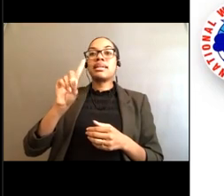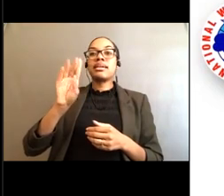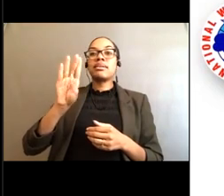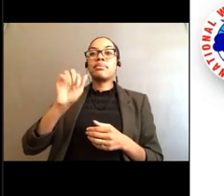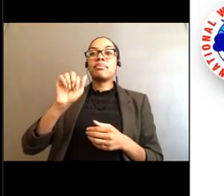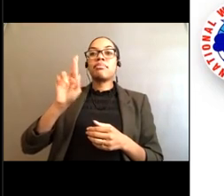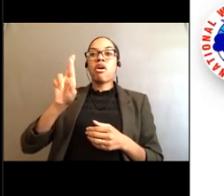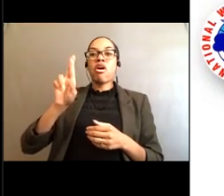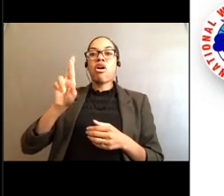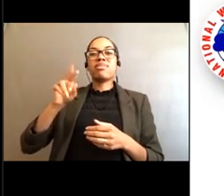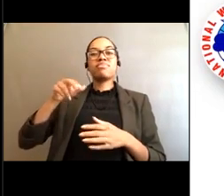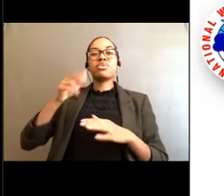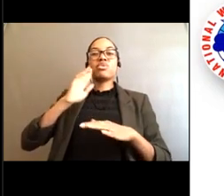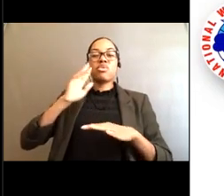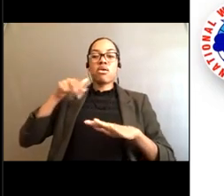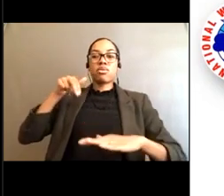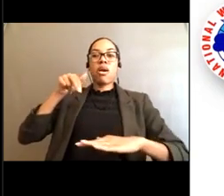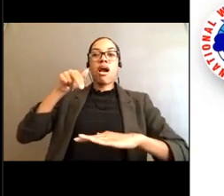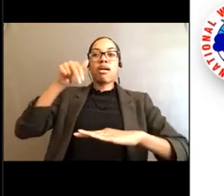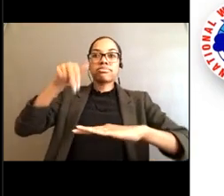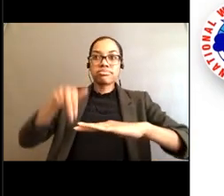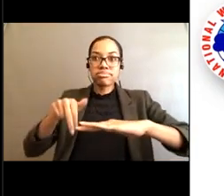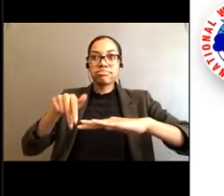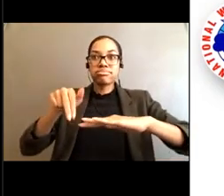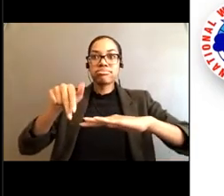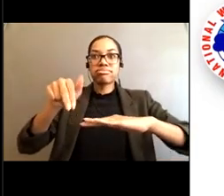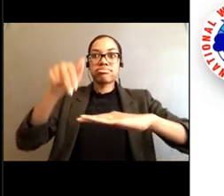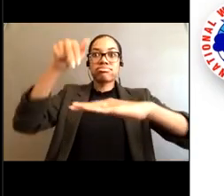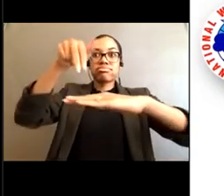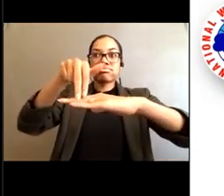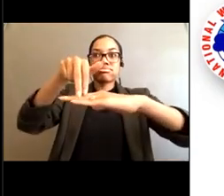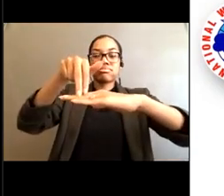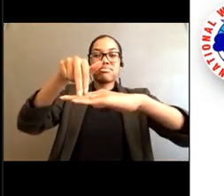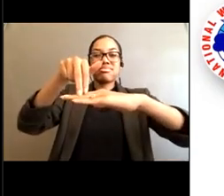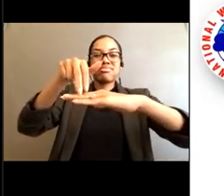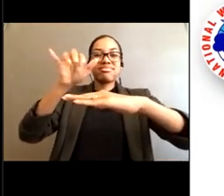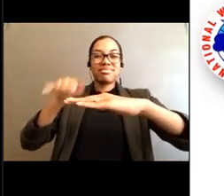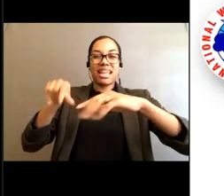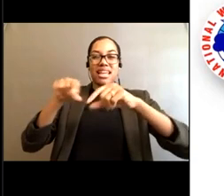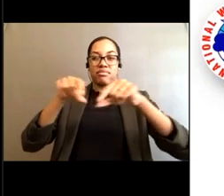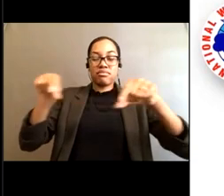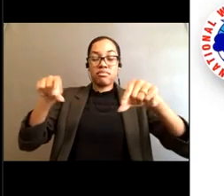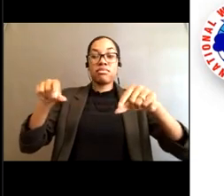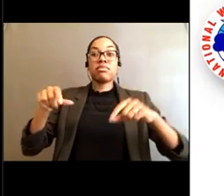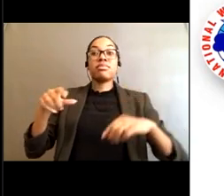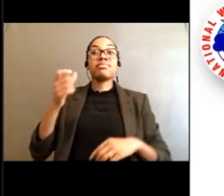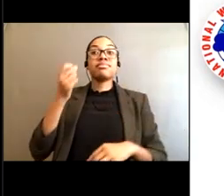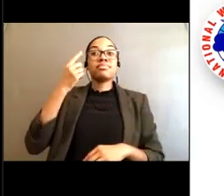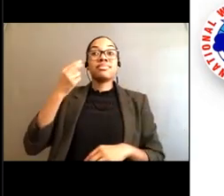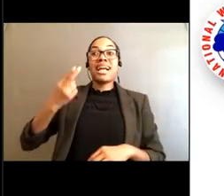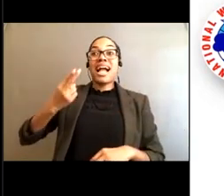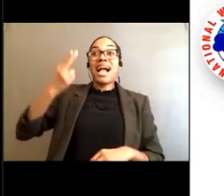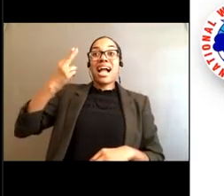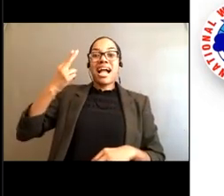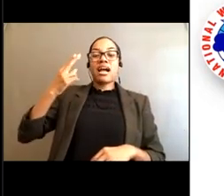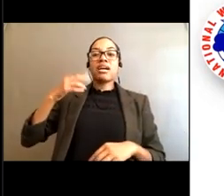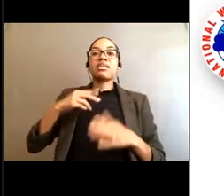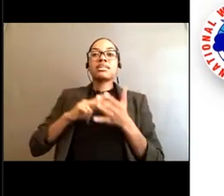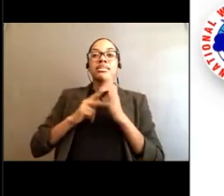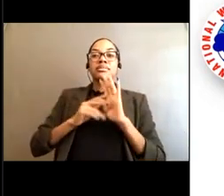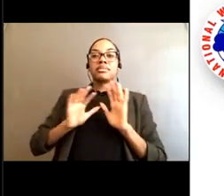typically weaker. However, at low tide, the water depth over the sandbar is very limited.